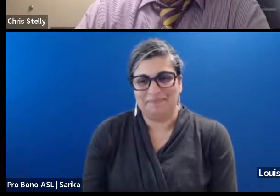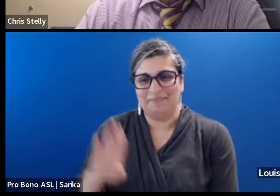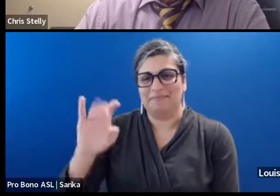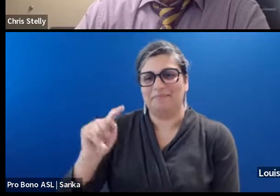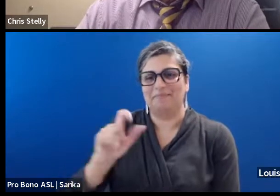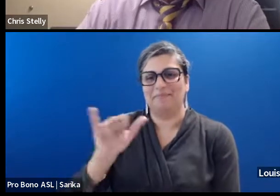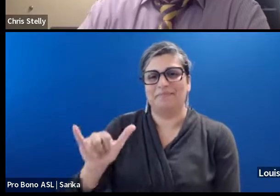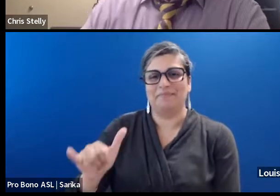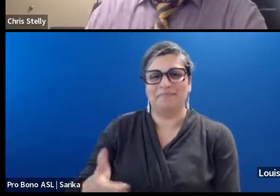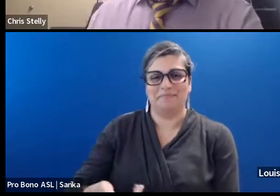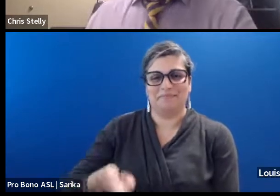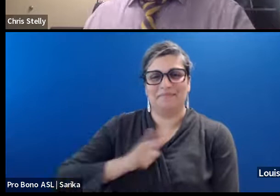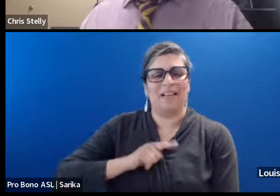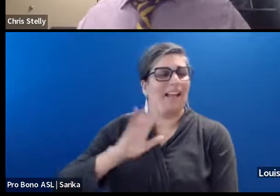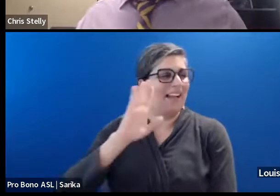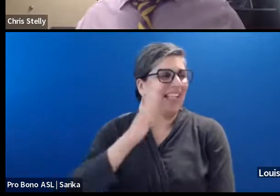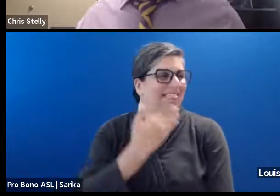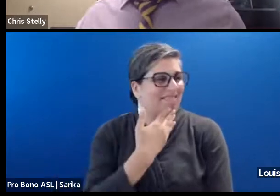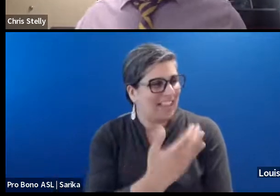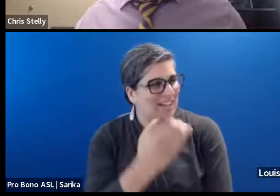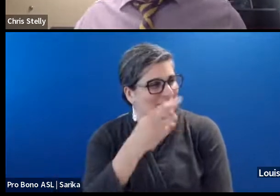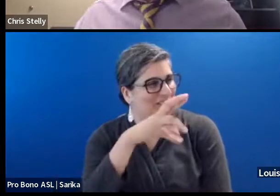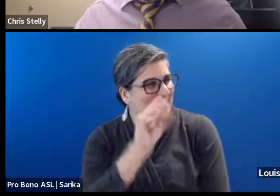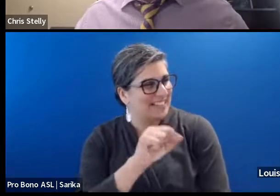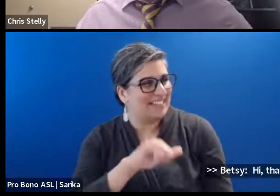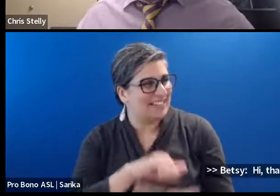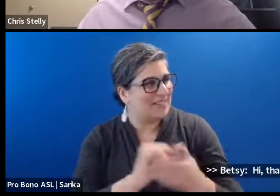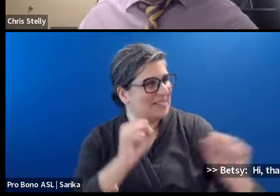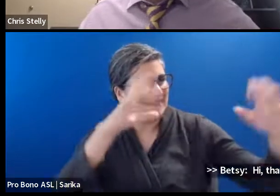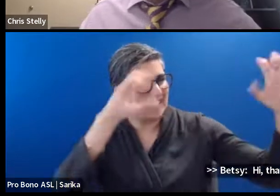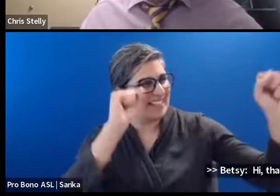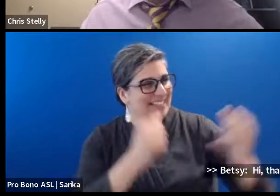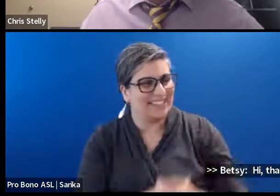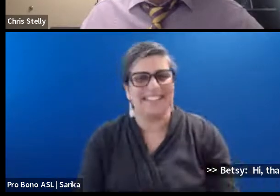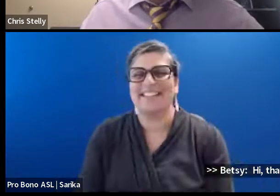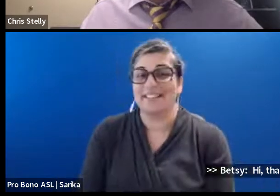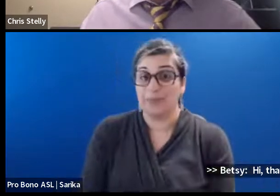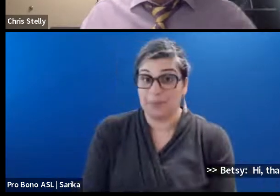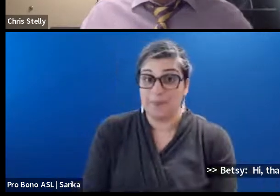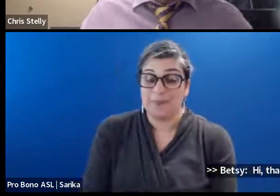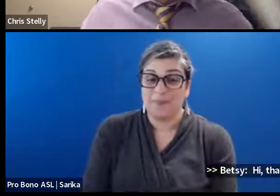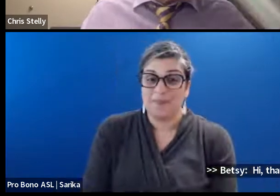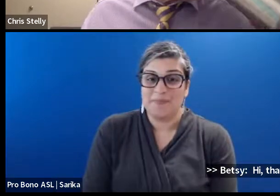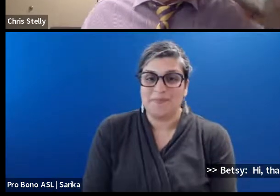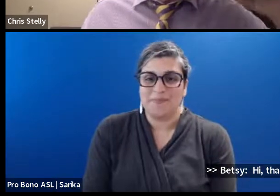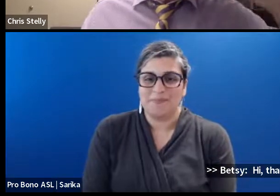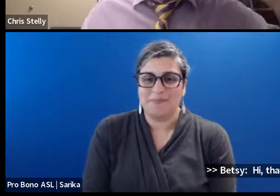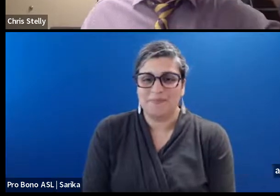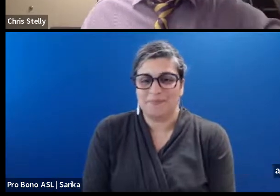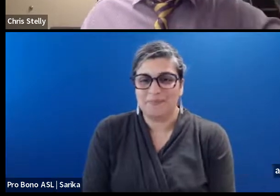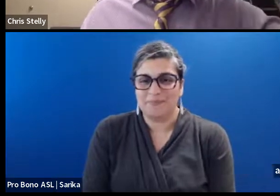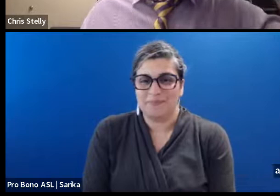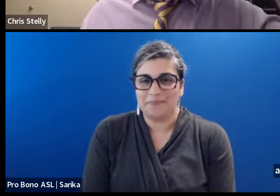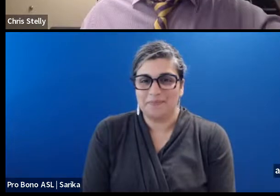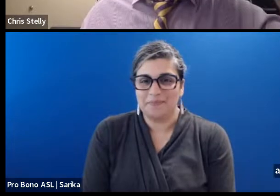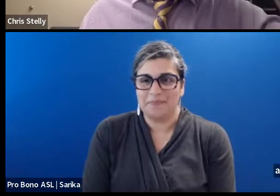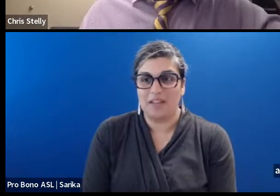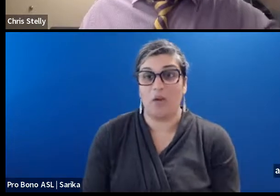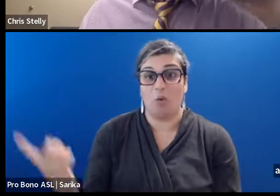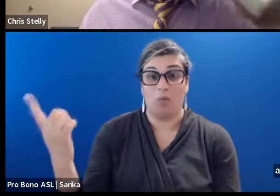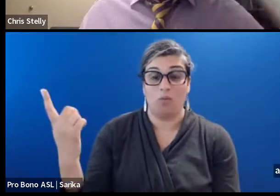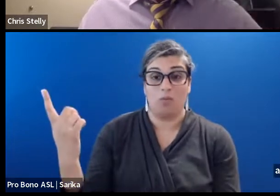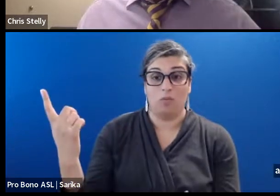Hi. Thank you, Chris. That was amazing. So. Um. I have a. I have a question.